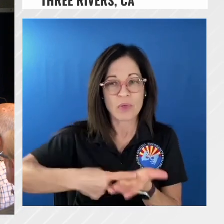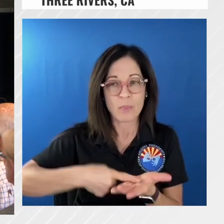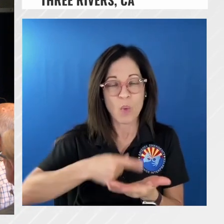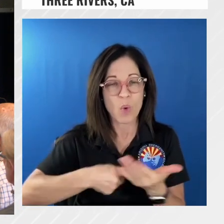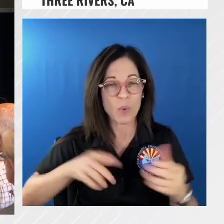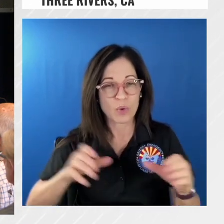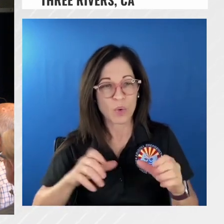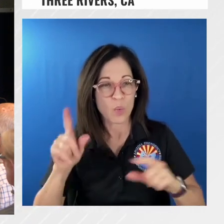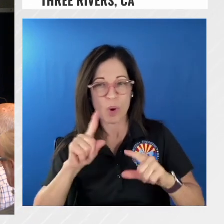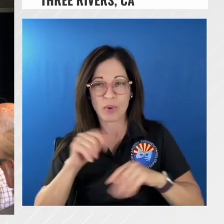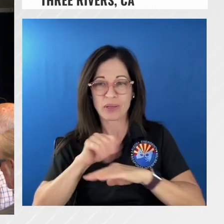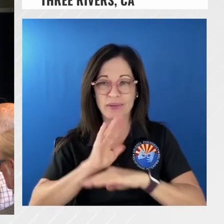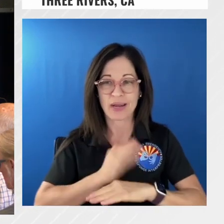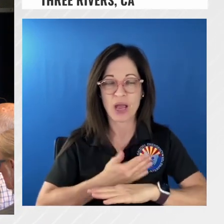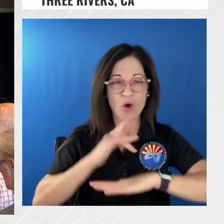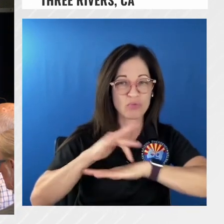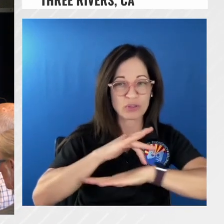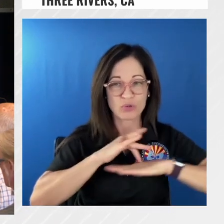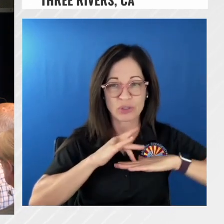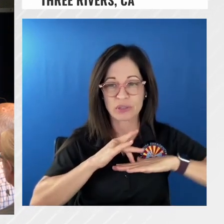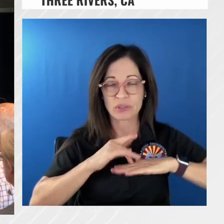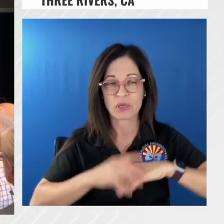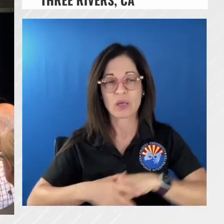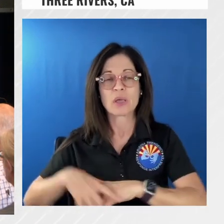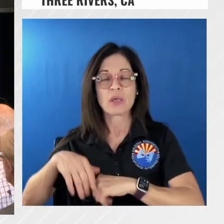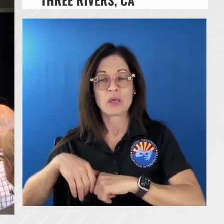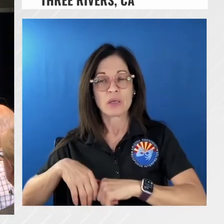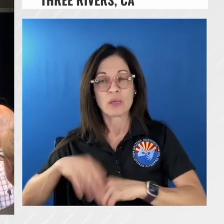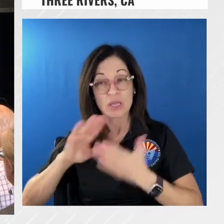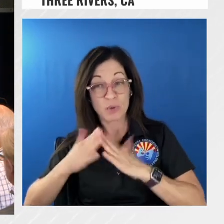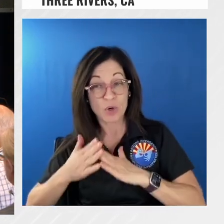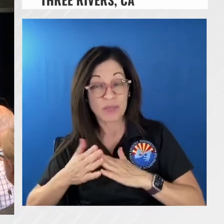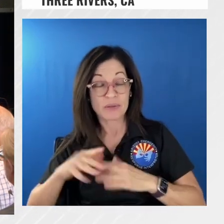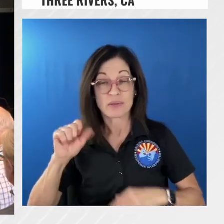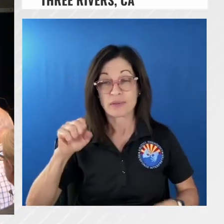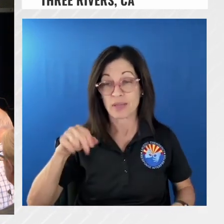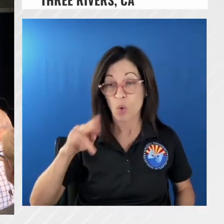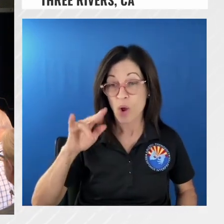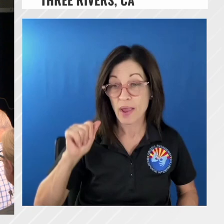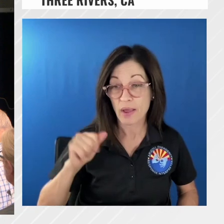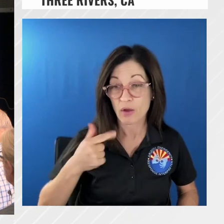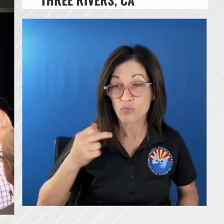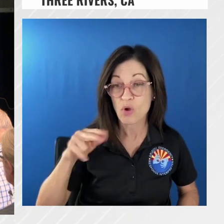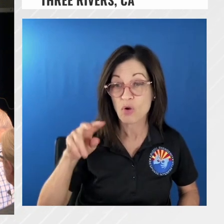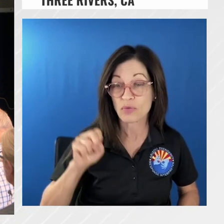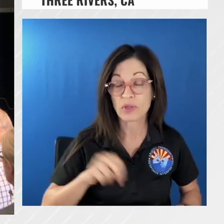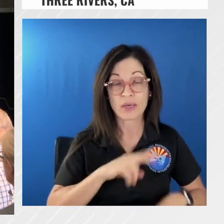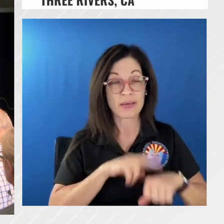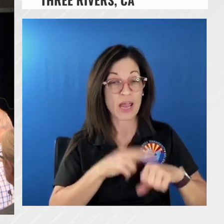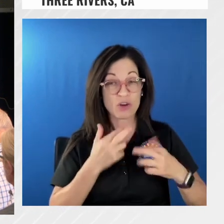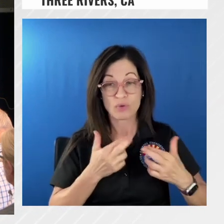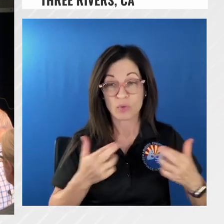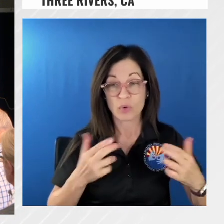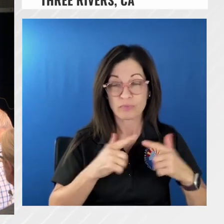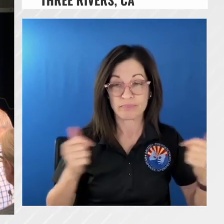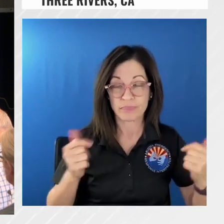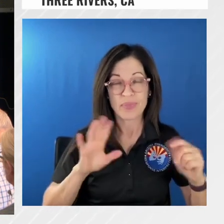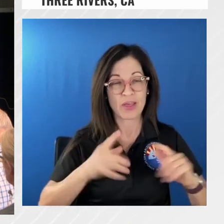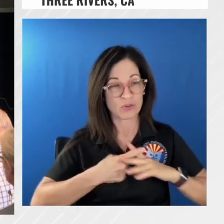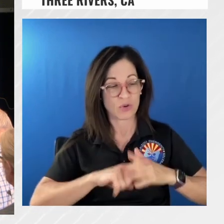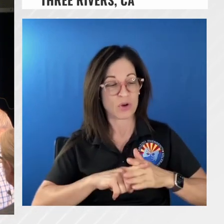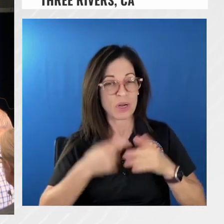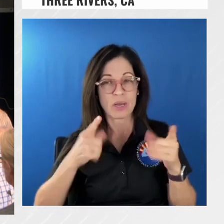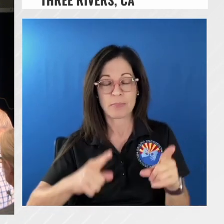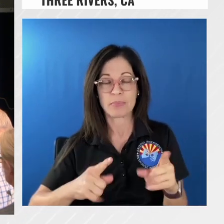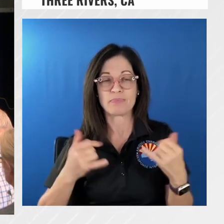resources communities sequoia groves natural resources and so on so that's that's starting to take off we know